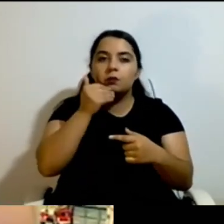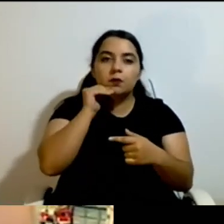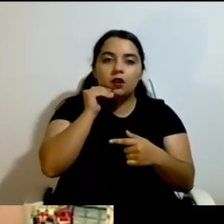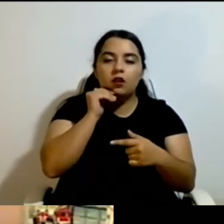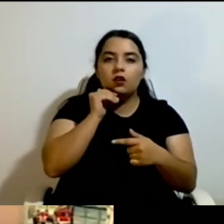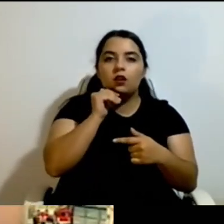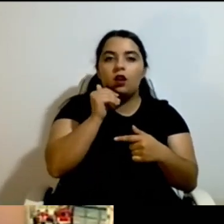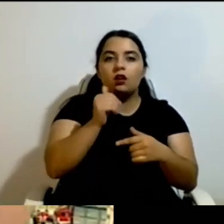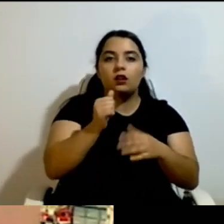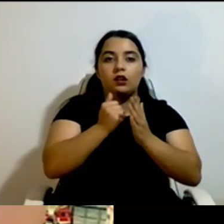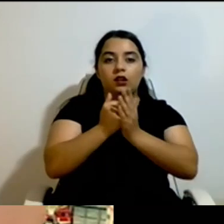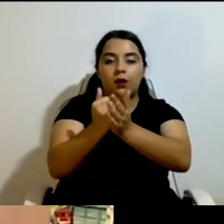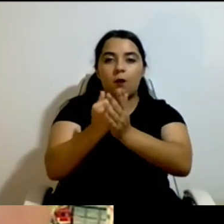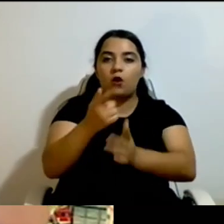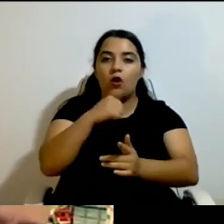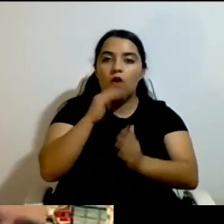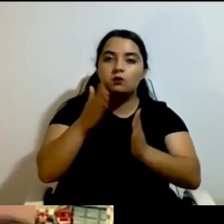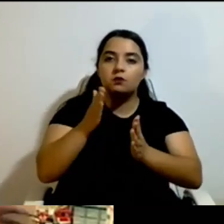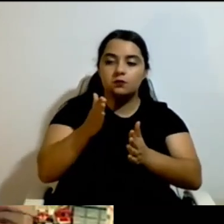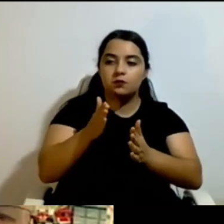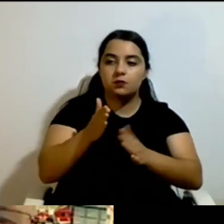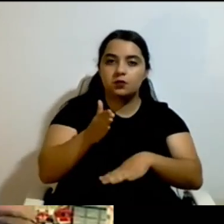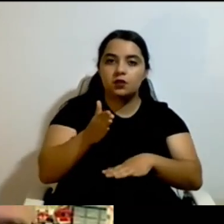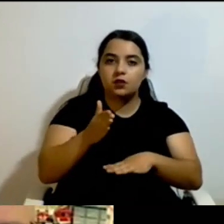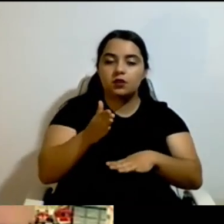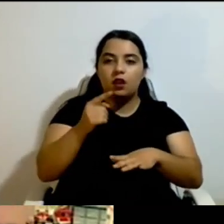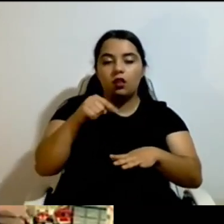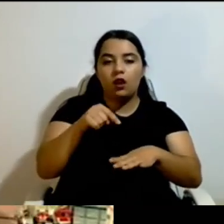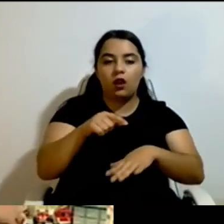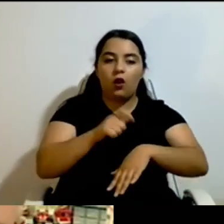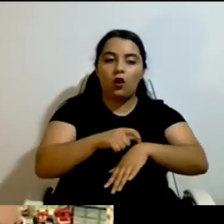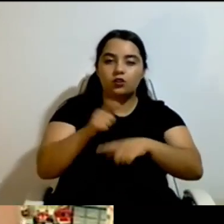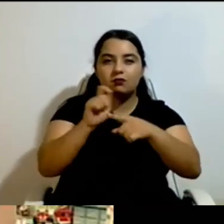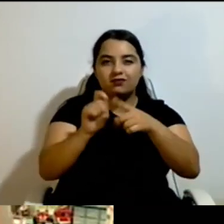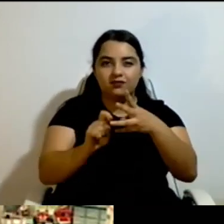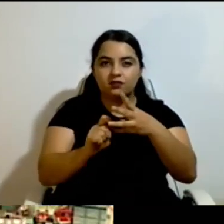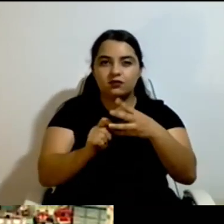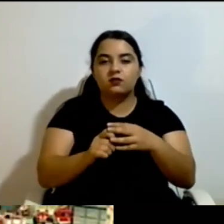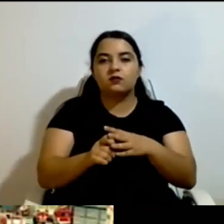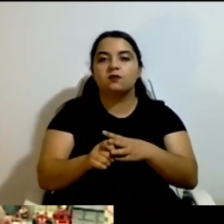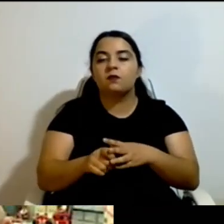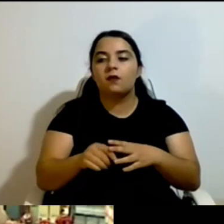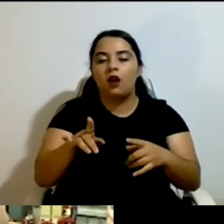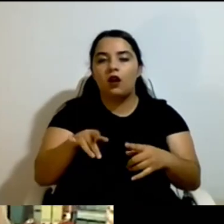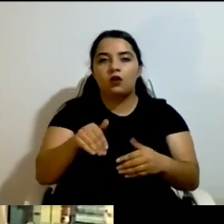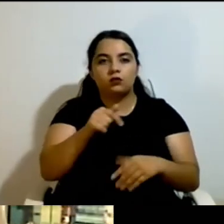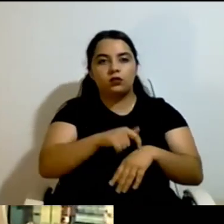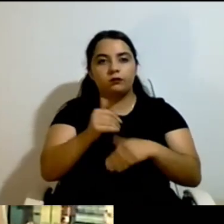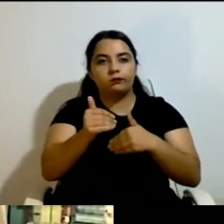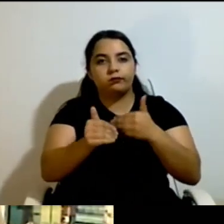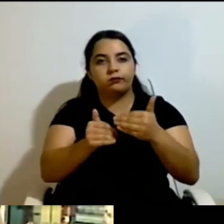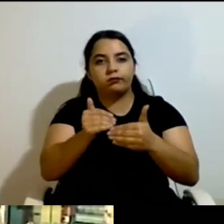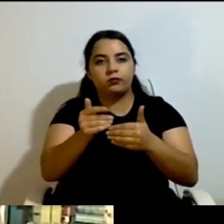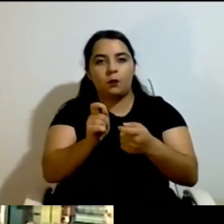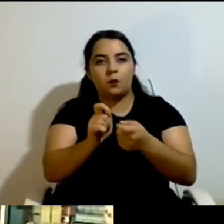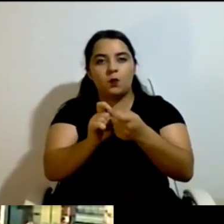So there has been slight changes by the need of the administration to